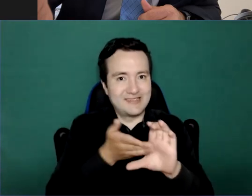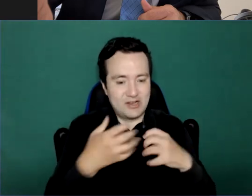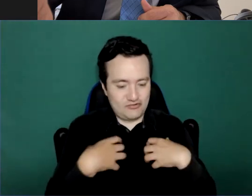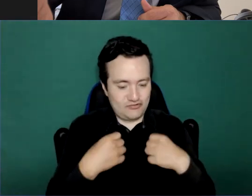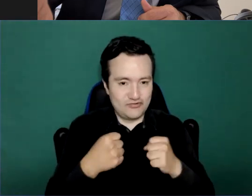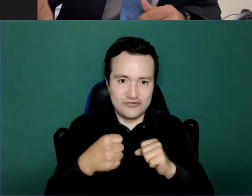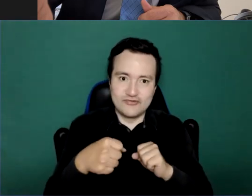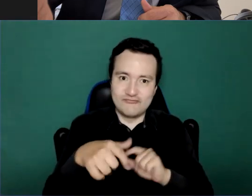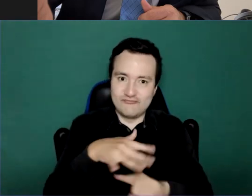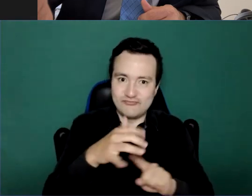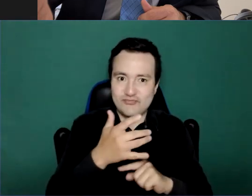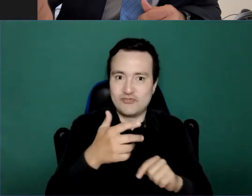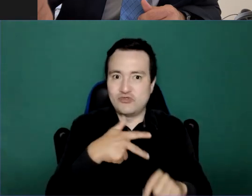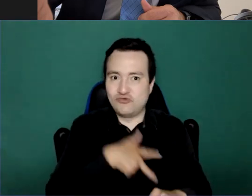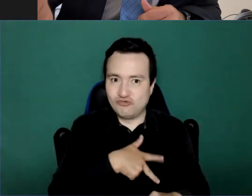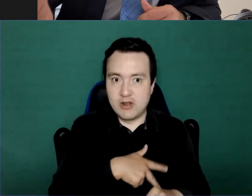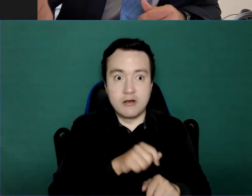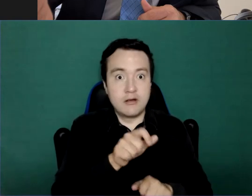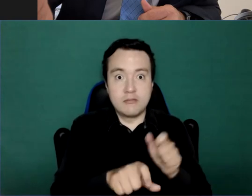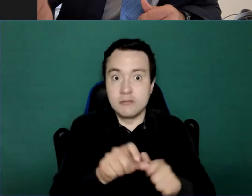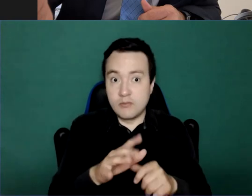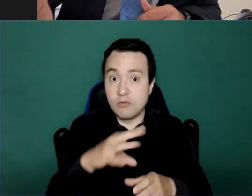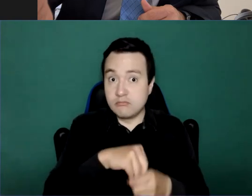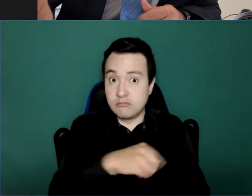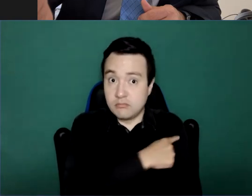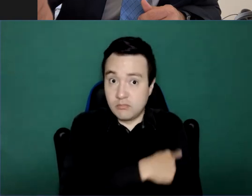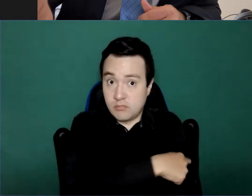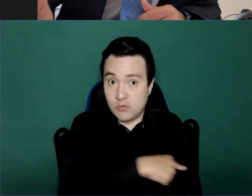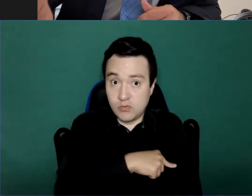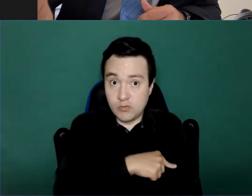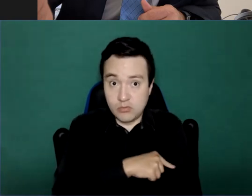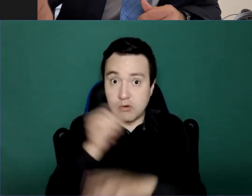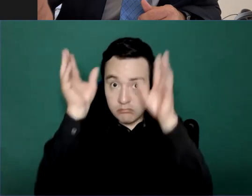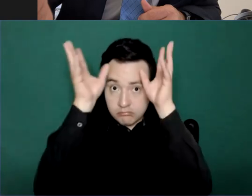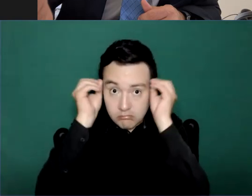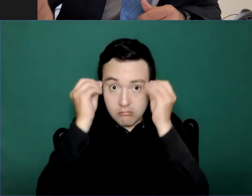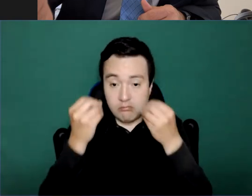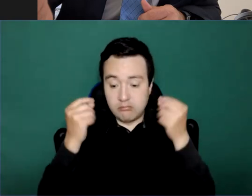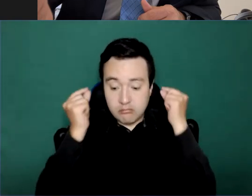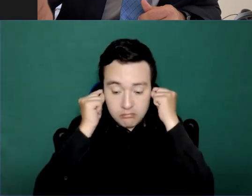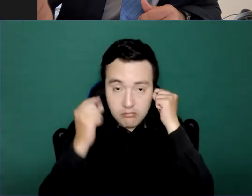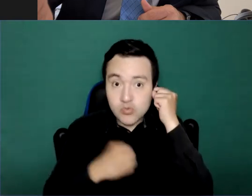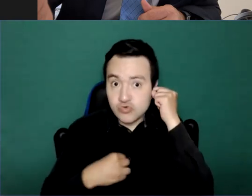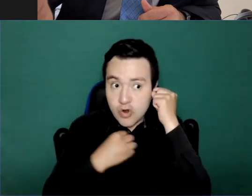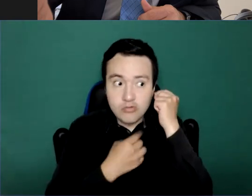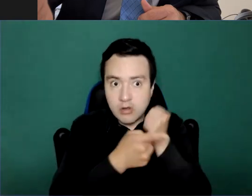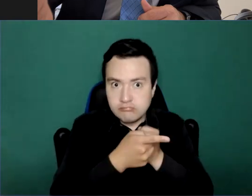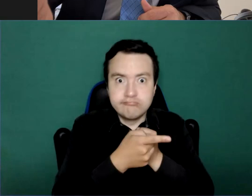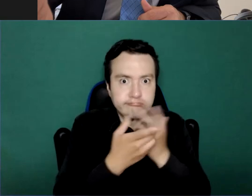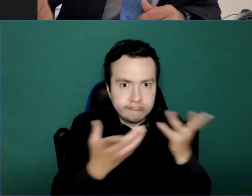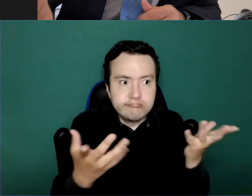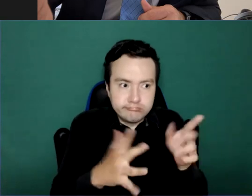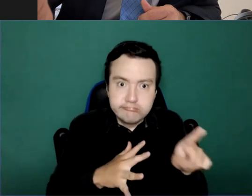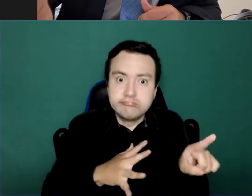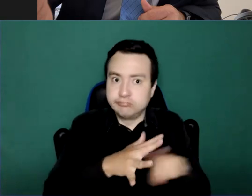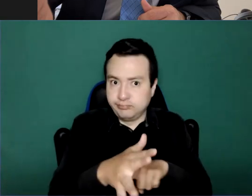We learned about the disruption of services, learning of the importance of advocating work in public health institutions, building